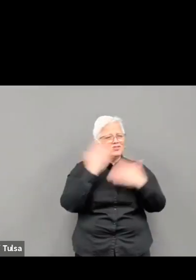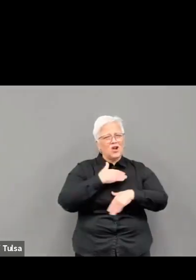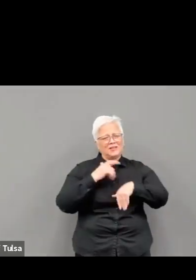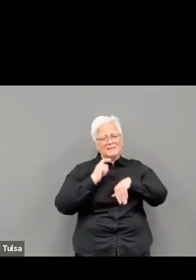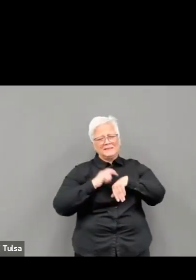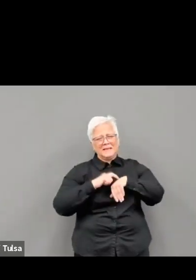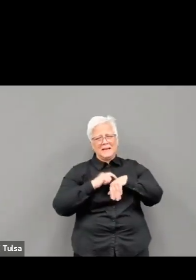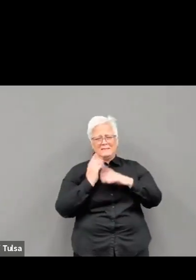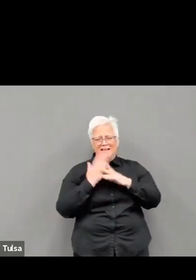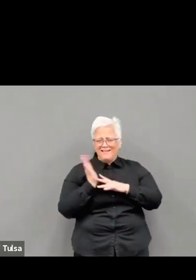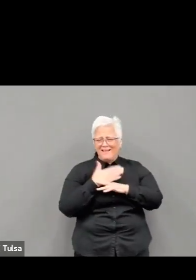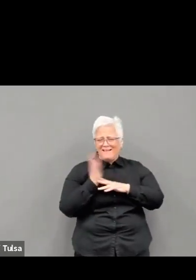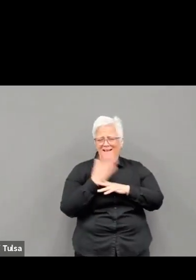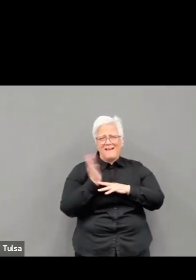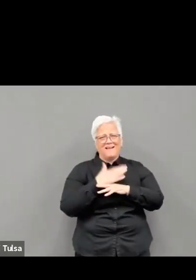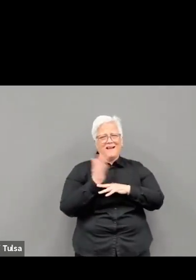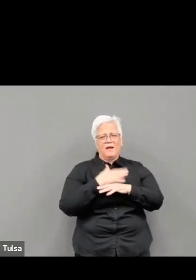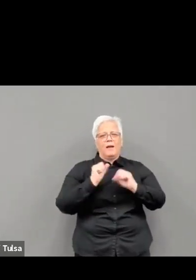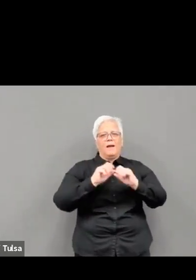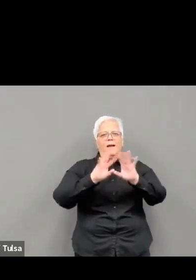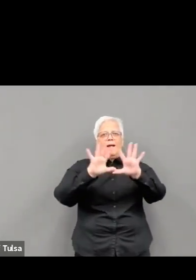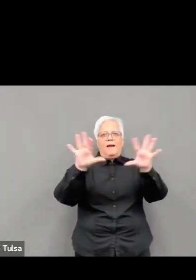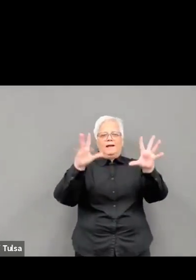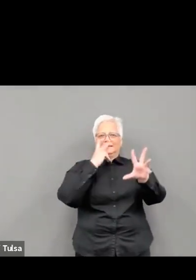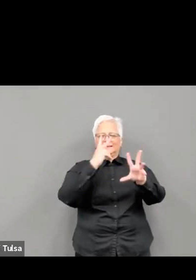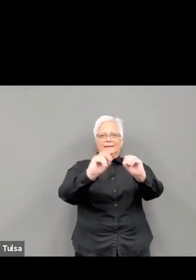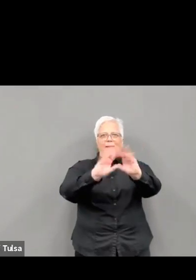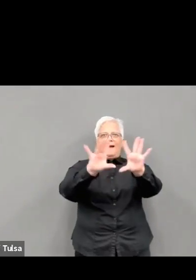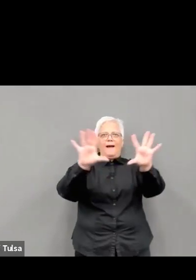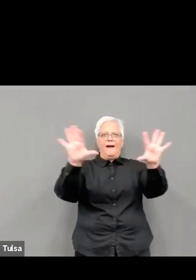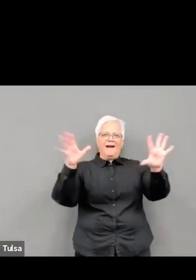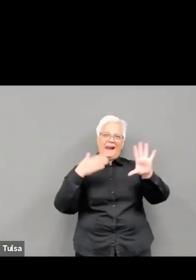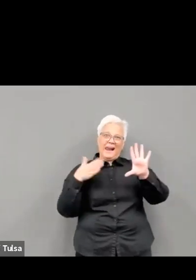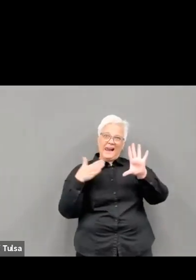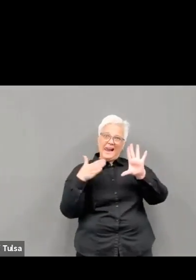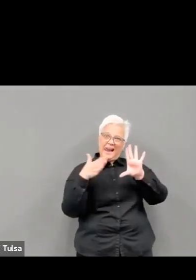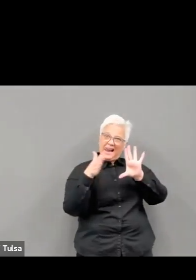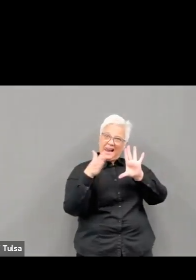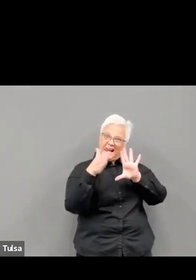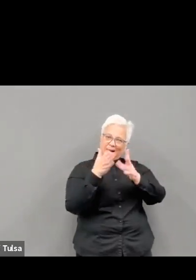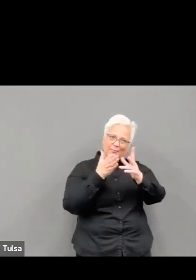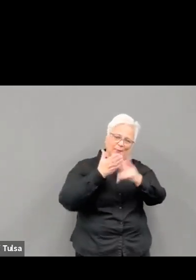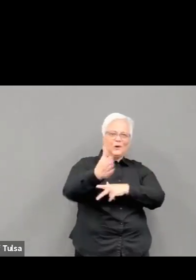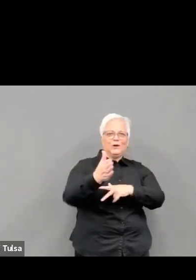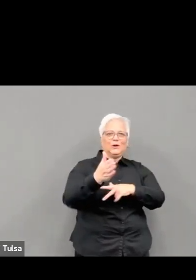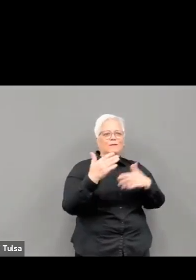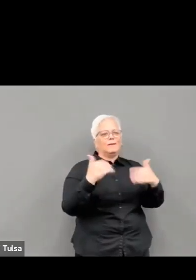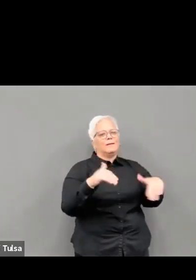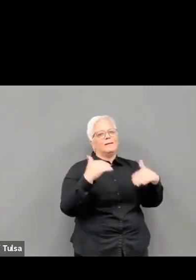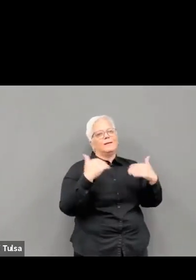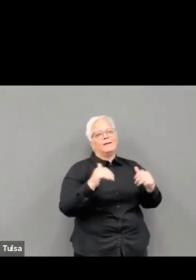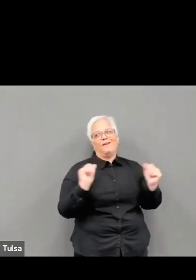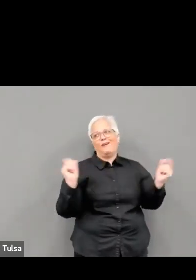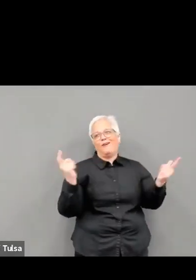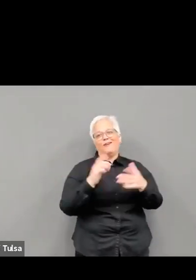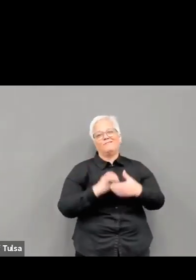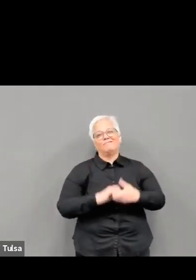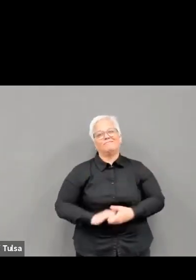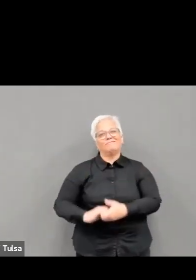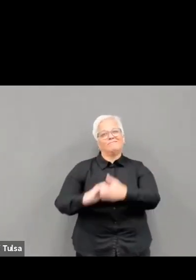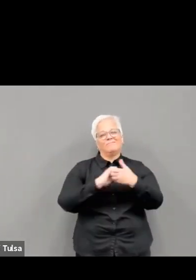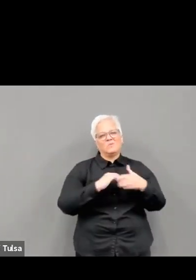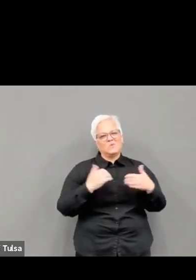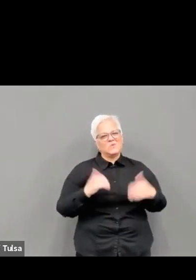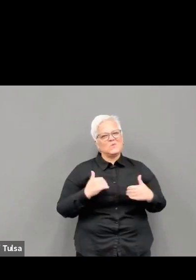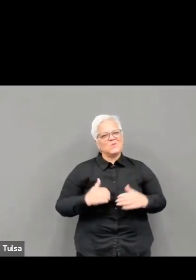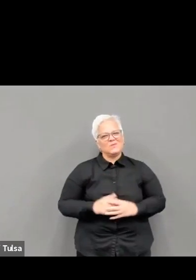in the number of positive cases and hospitalizations, partially due to the fact that we've vaccinated or given out